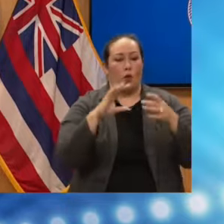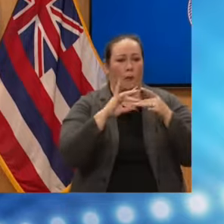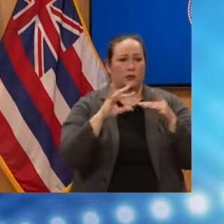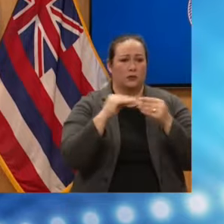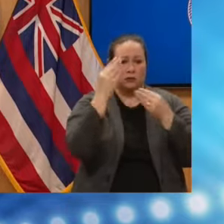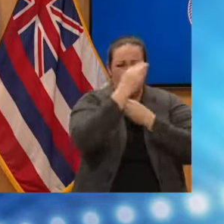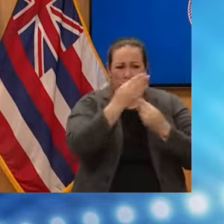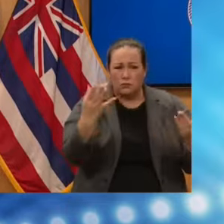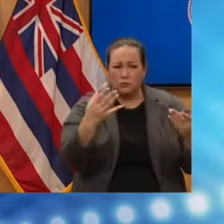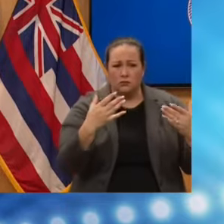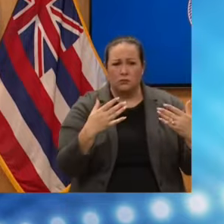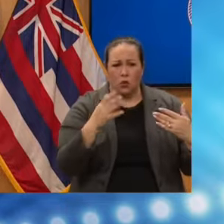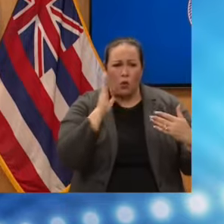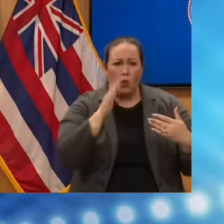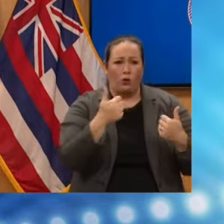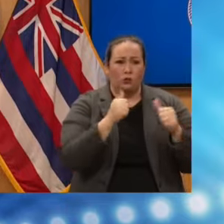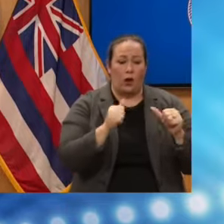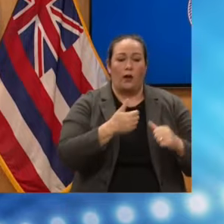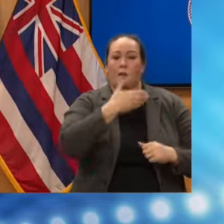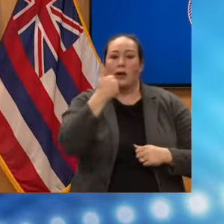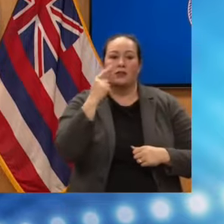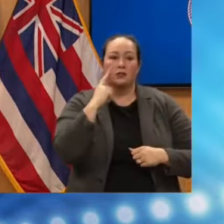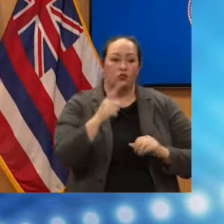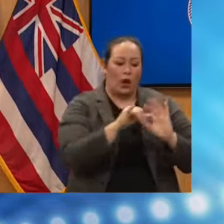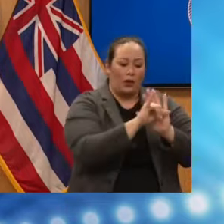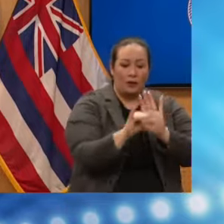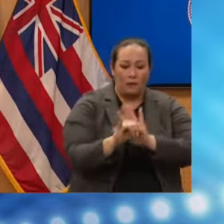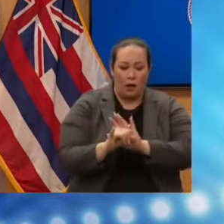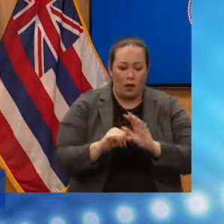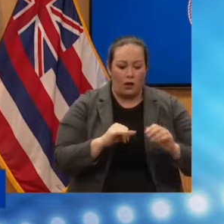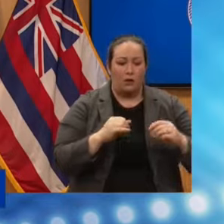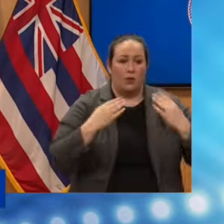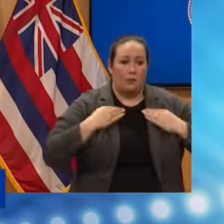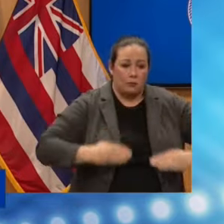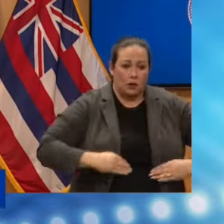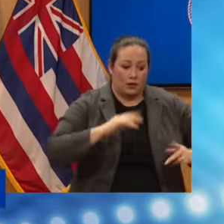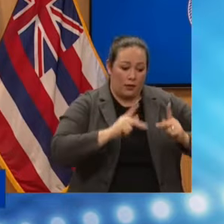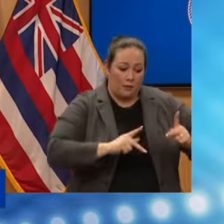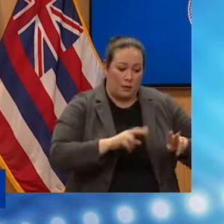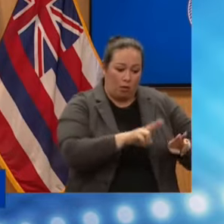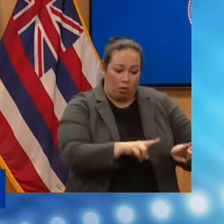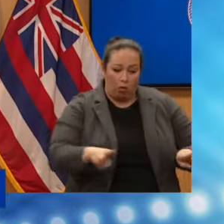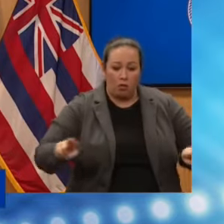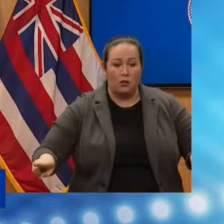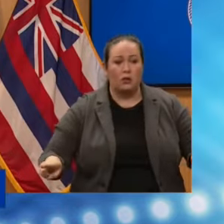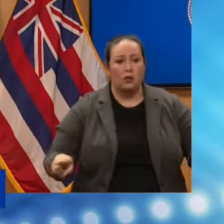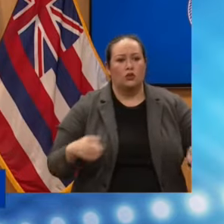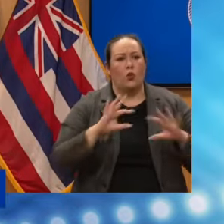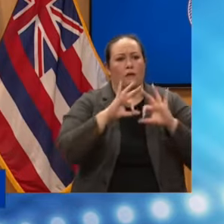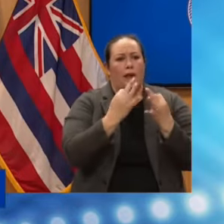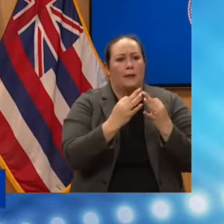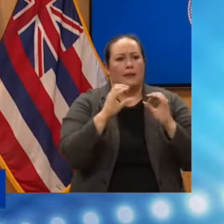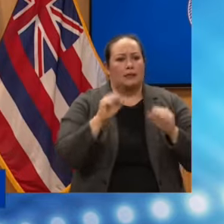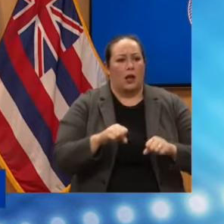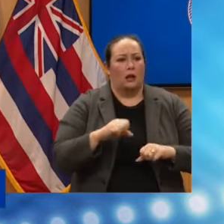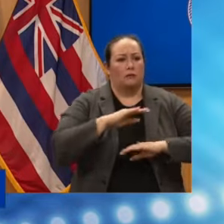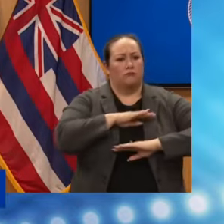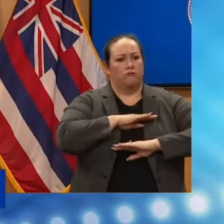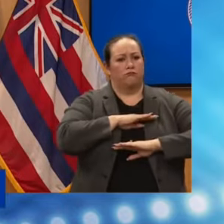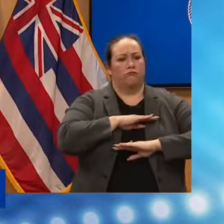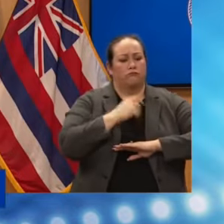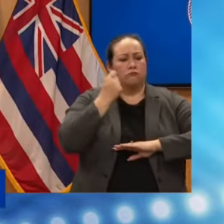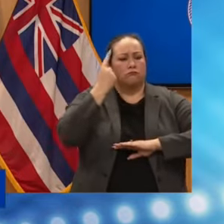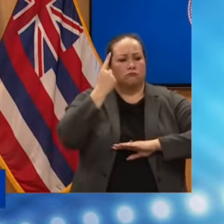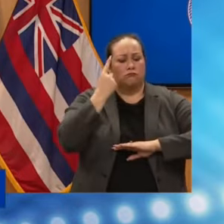very best to identify those that have perished, so that the families can have that closure and can have that understanding.